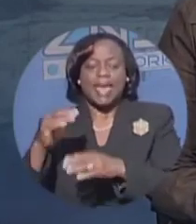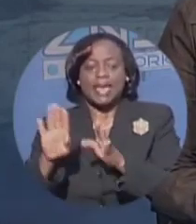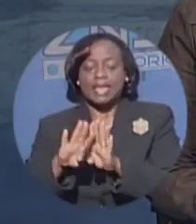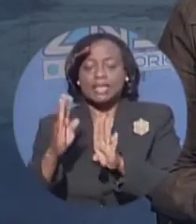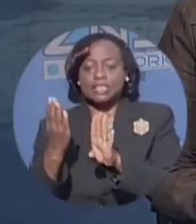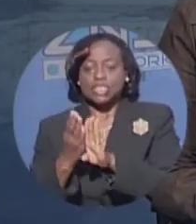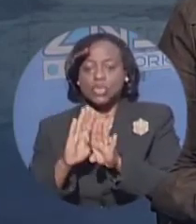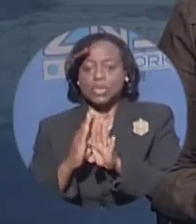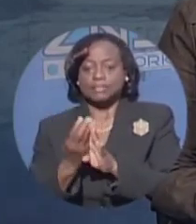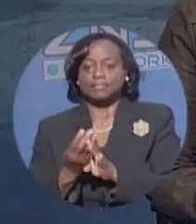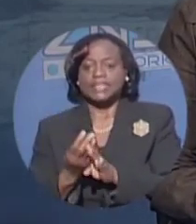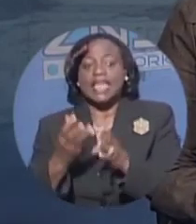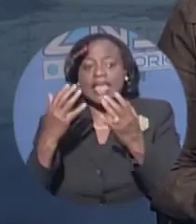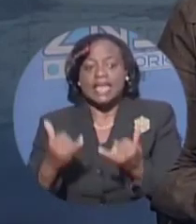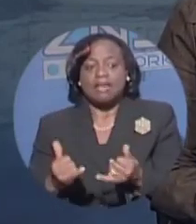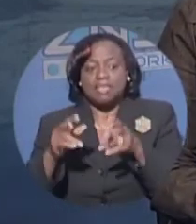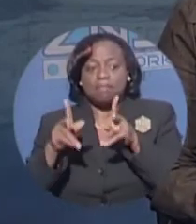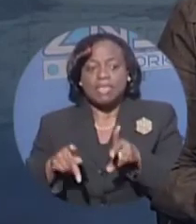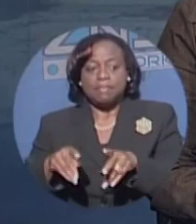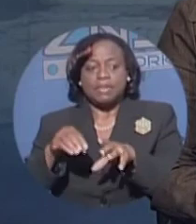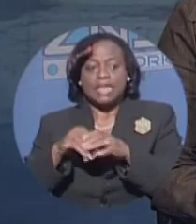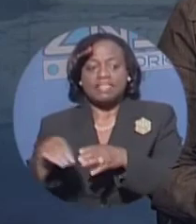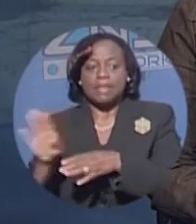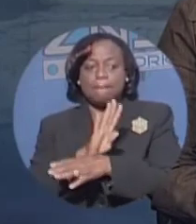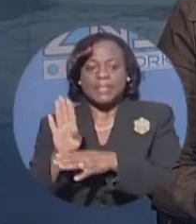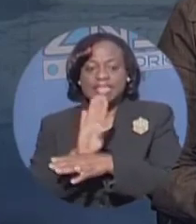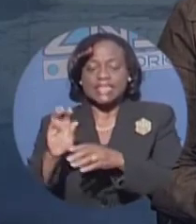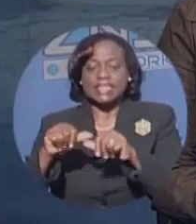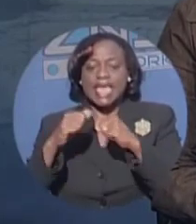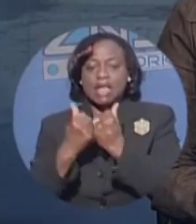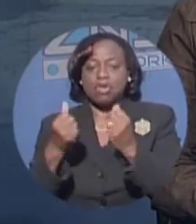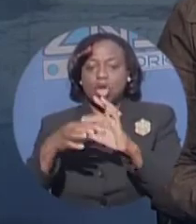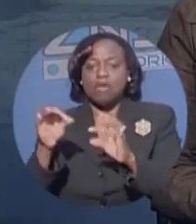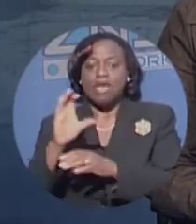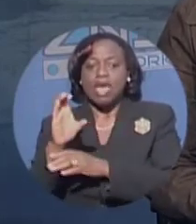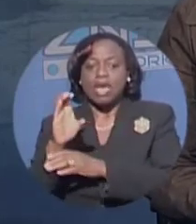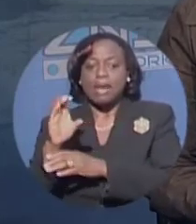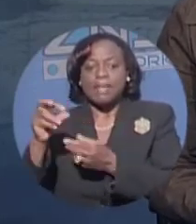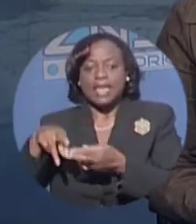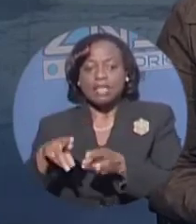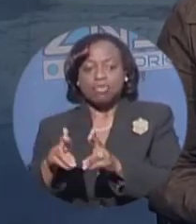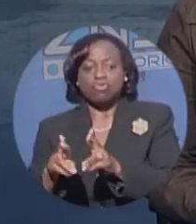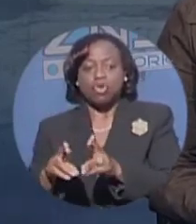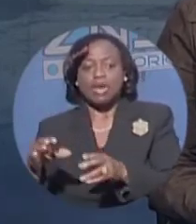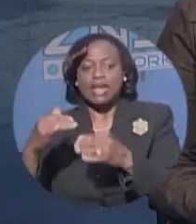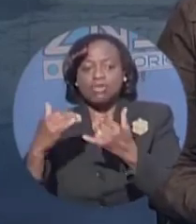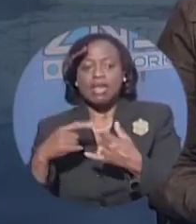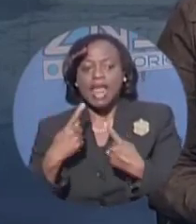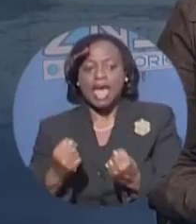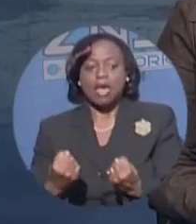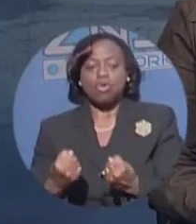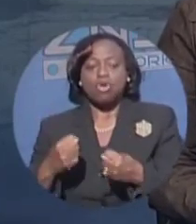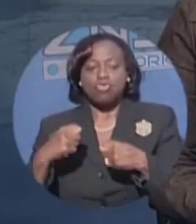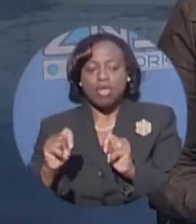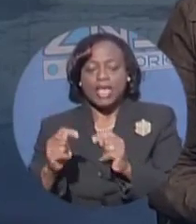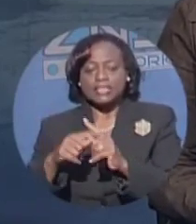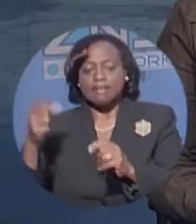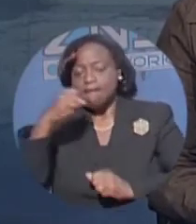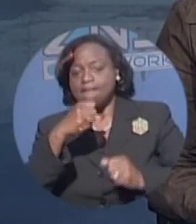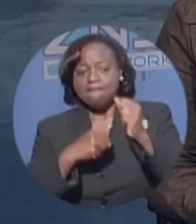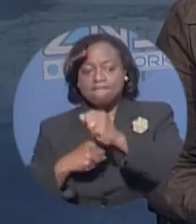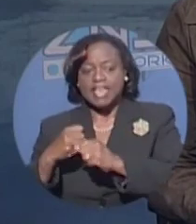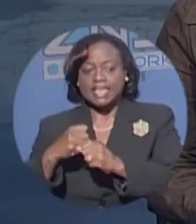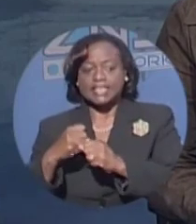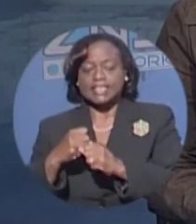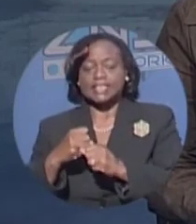to fight crime. Operating in the busy southwestern district, crime is also a factor. That is why business owners and police met today